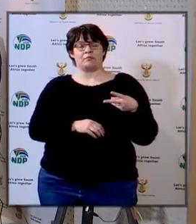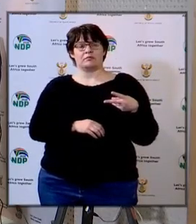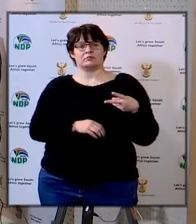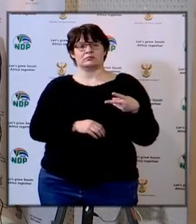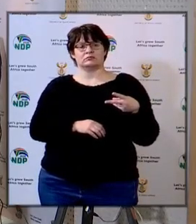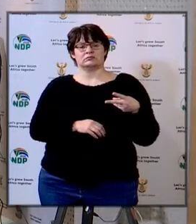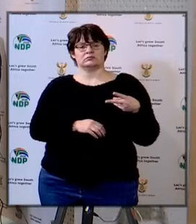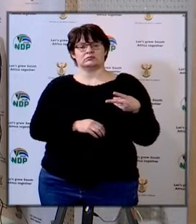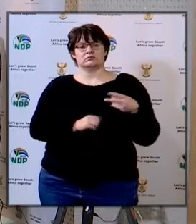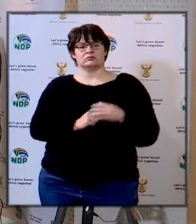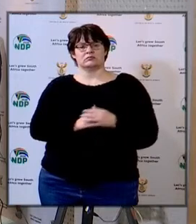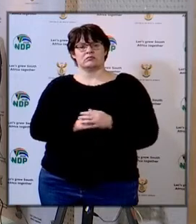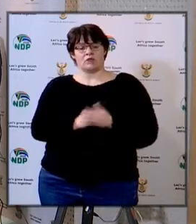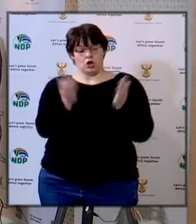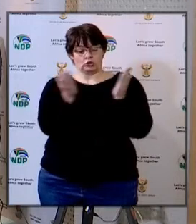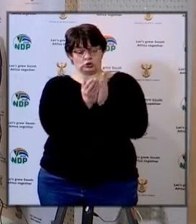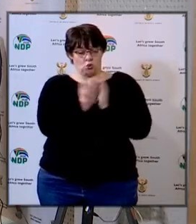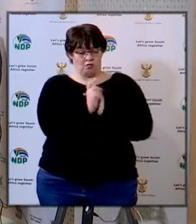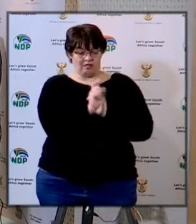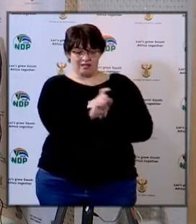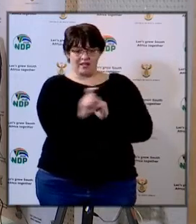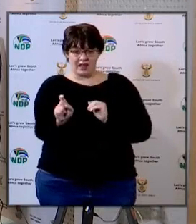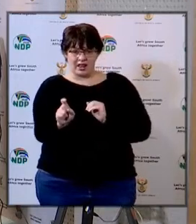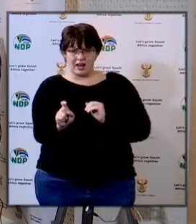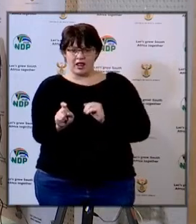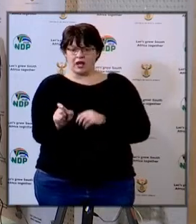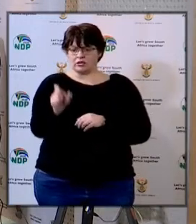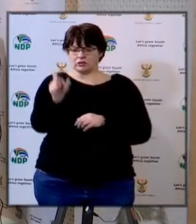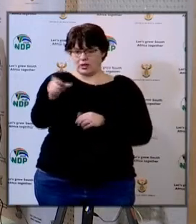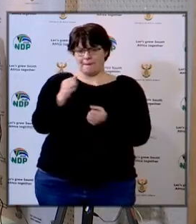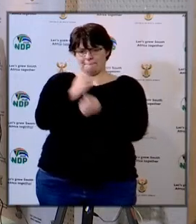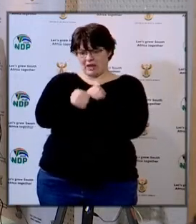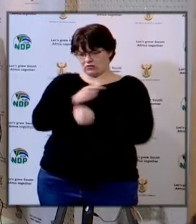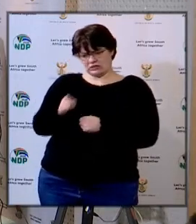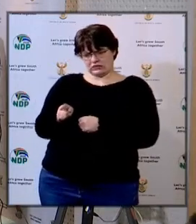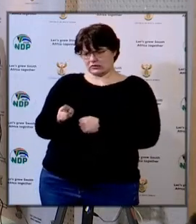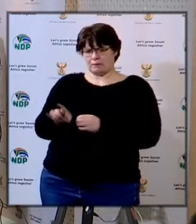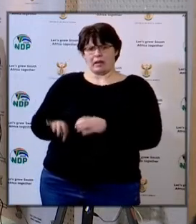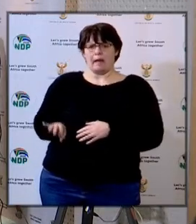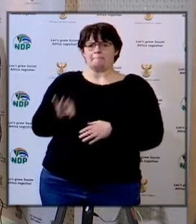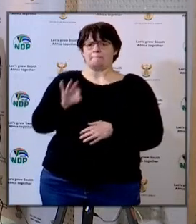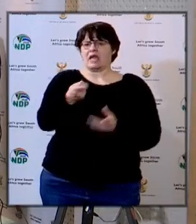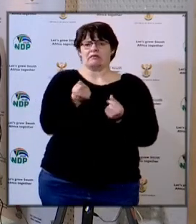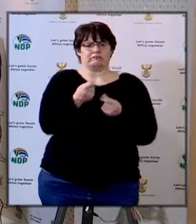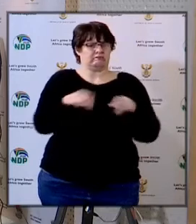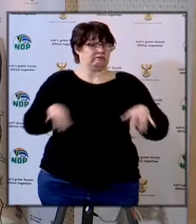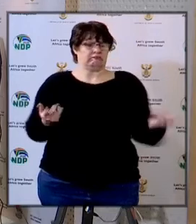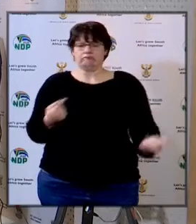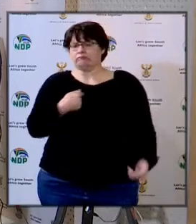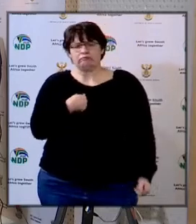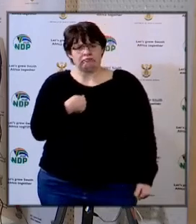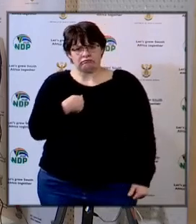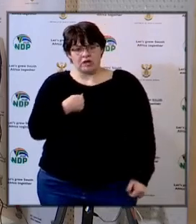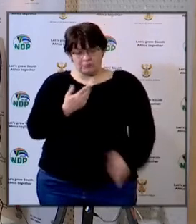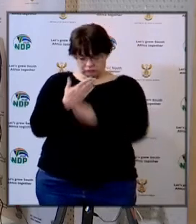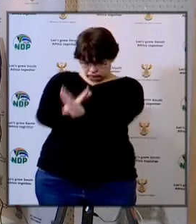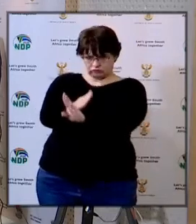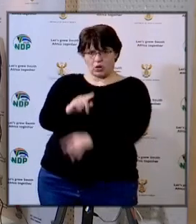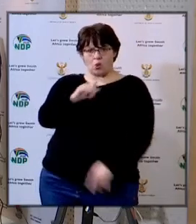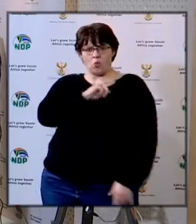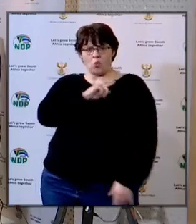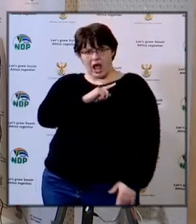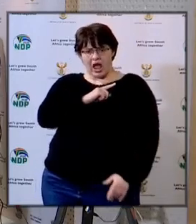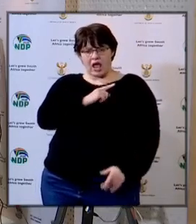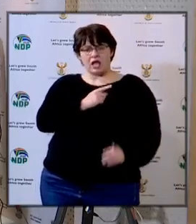is there any plans to prevent schools from excluding children whose parents are not able to pay school fees